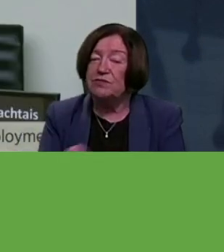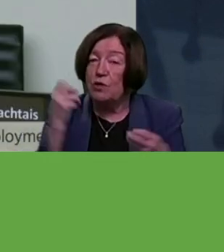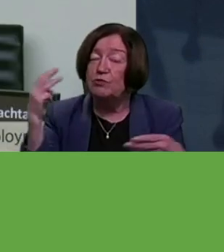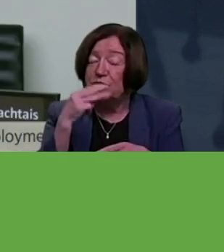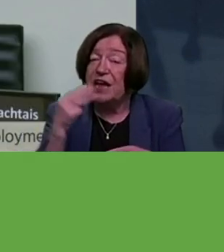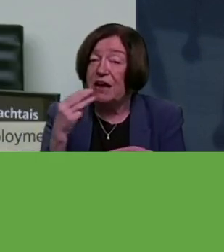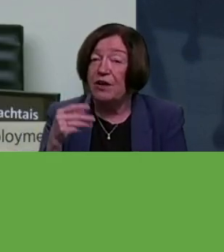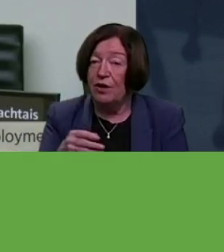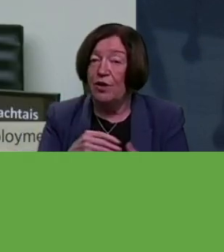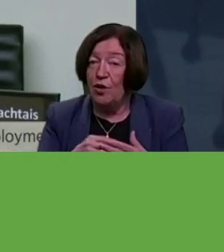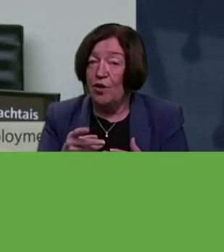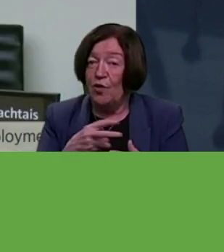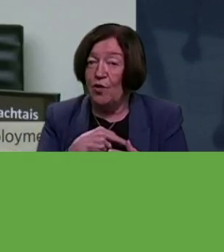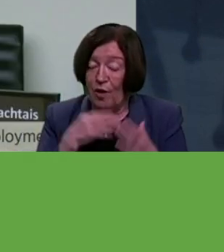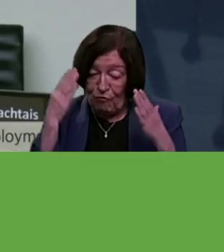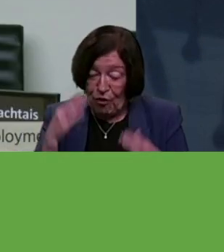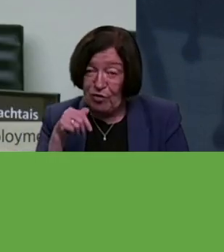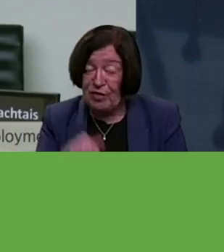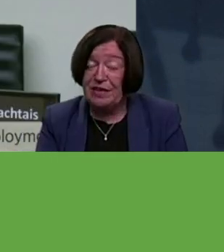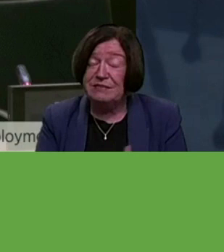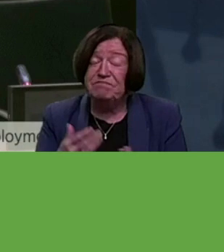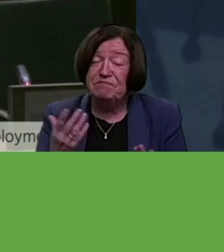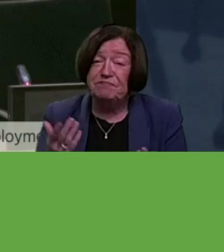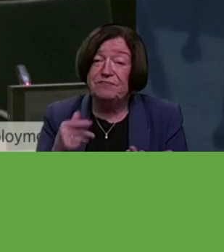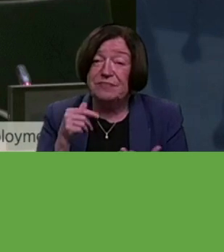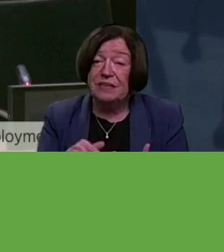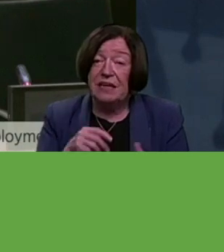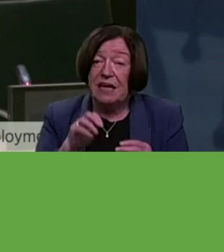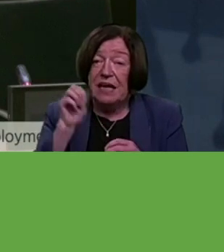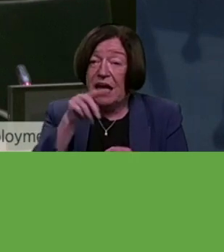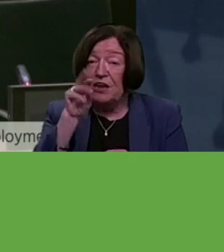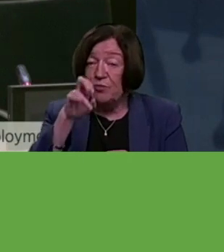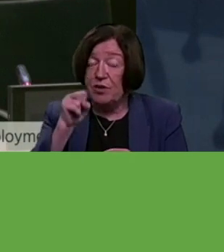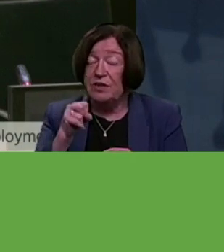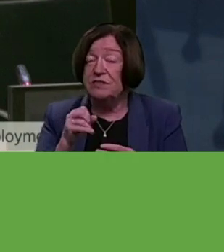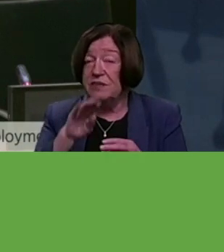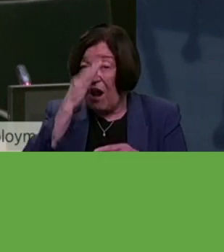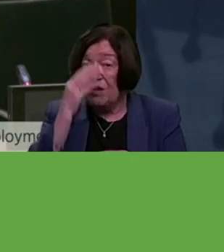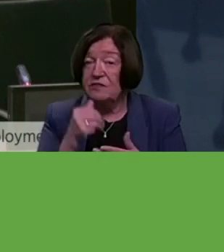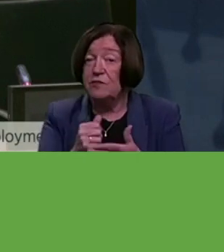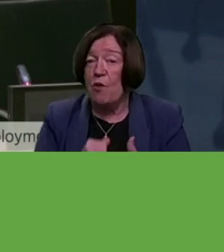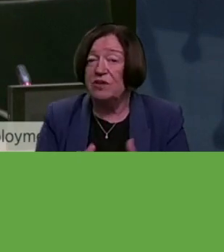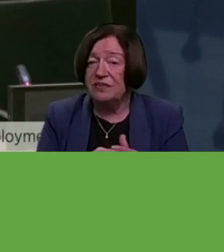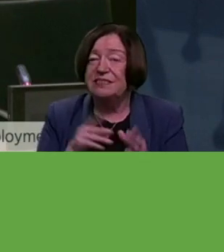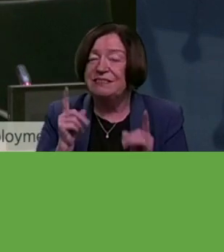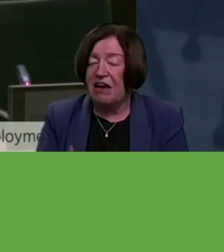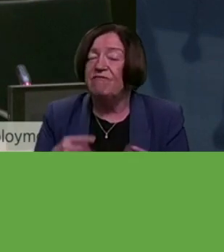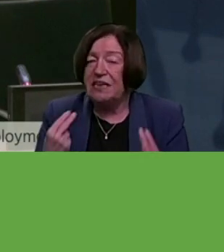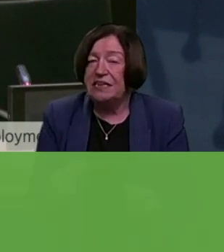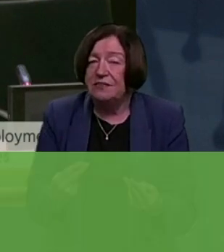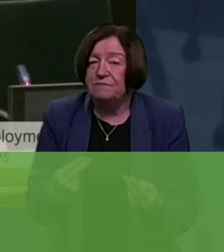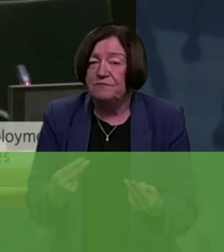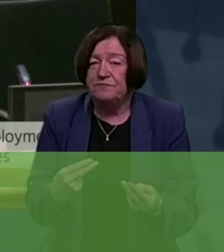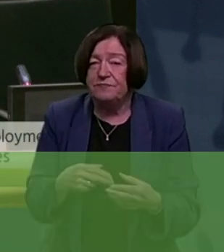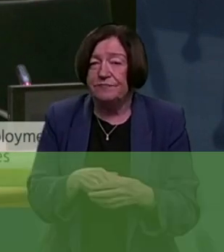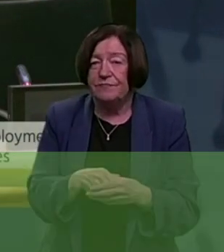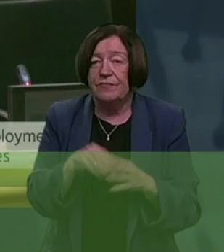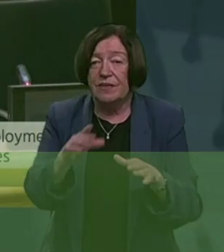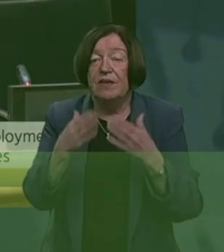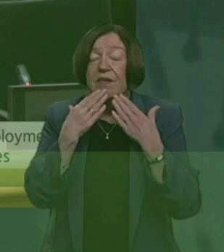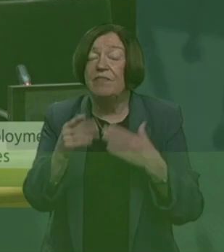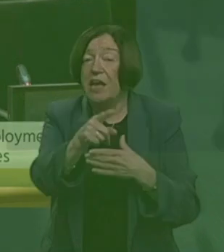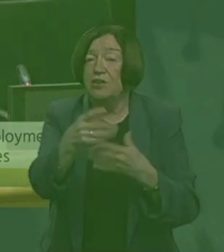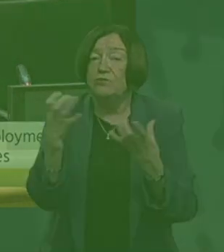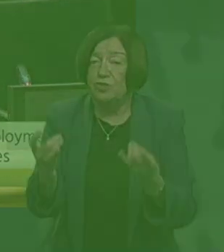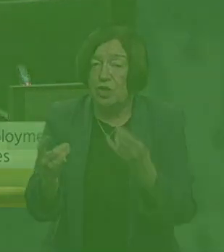who are dealing with these and, you know, enterprise partners and so forth. Yeah. It's definitely needed. Thank